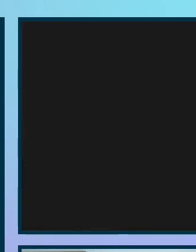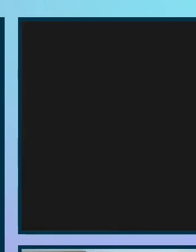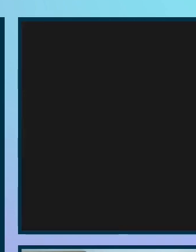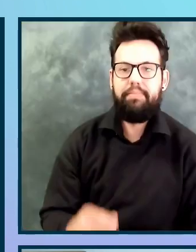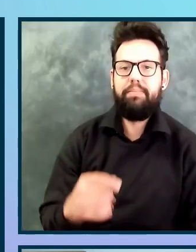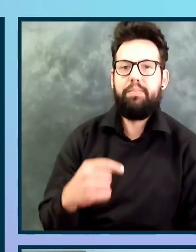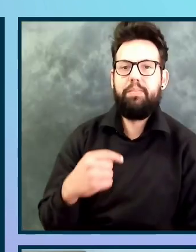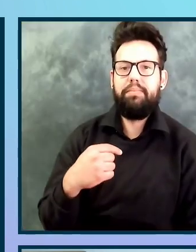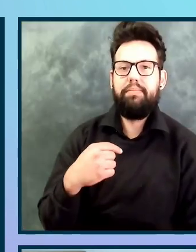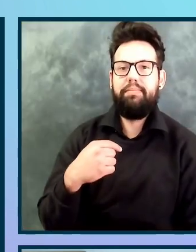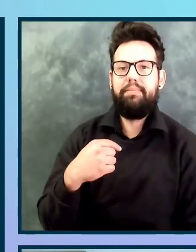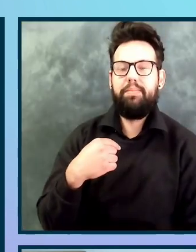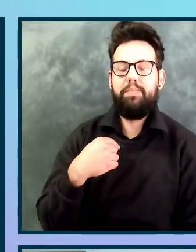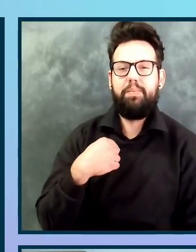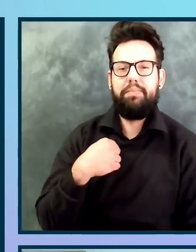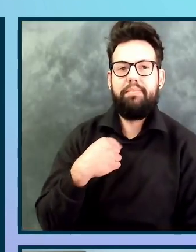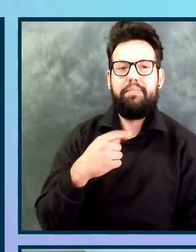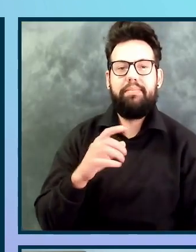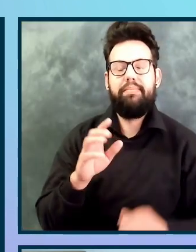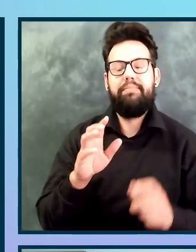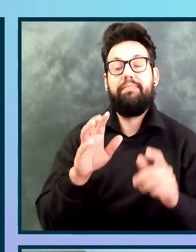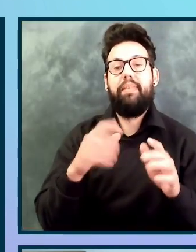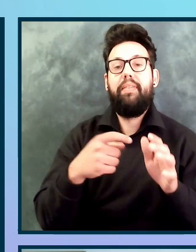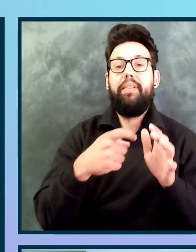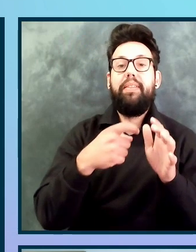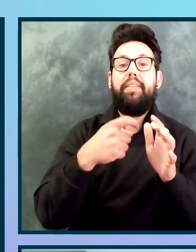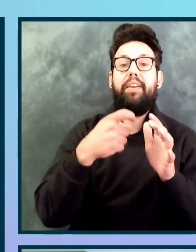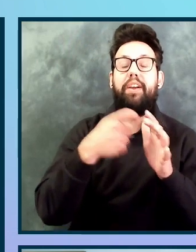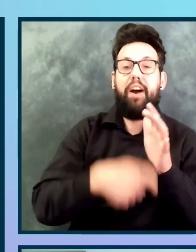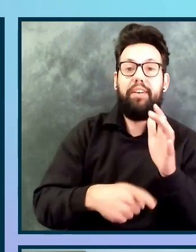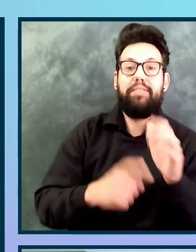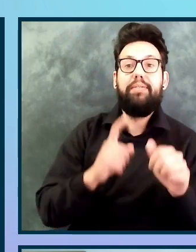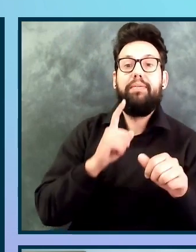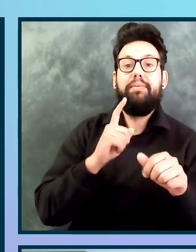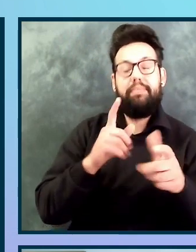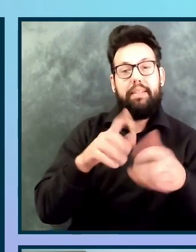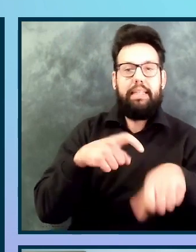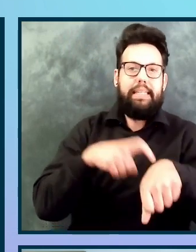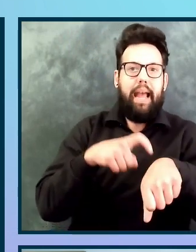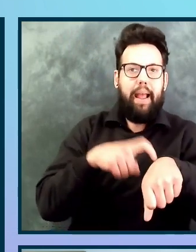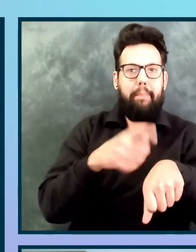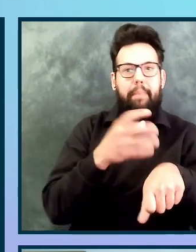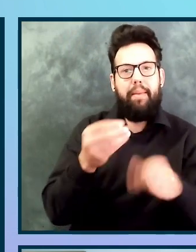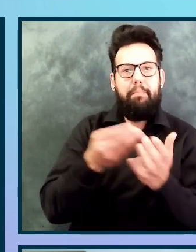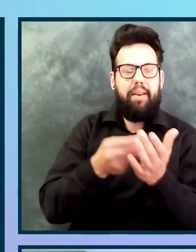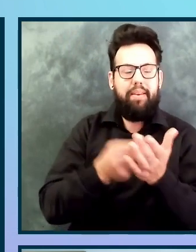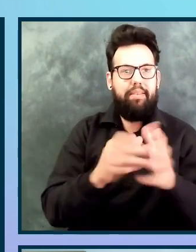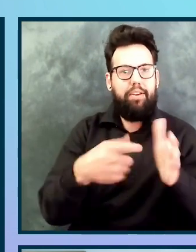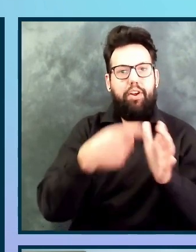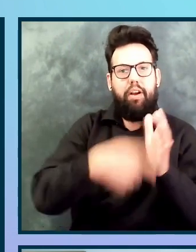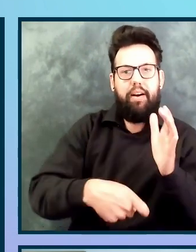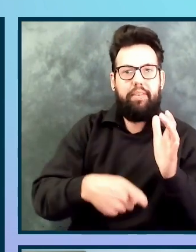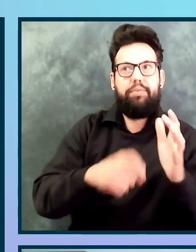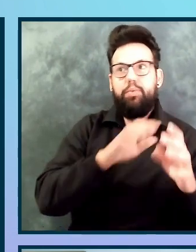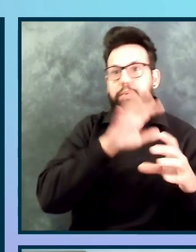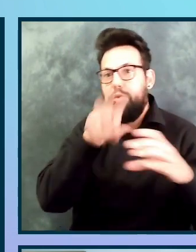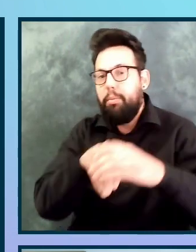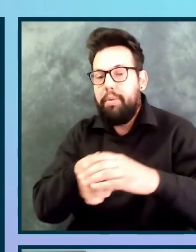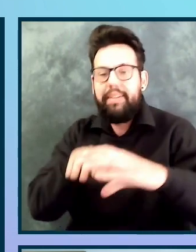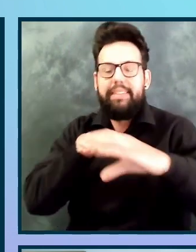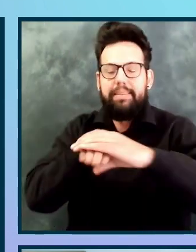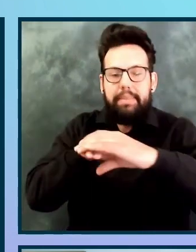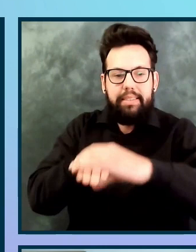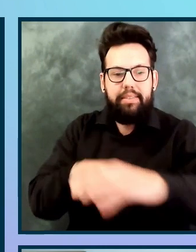organization is in time and money to incorporate accessibility changes in our department. Our plan is to take a couple pages